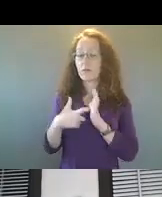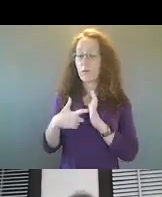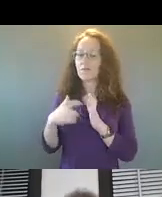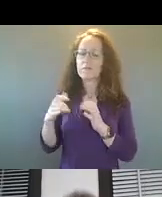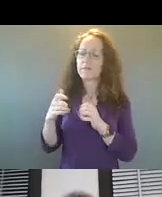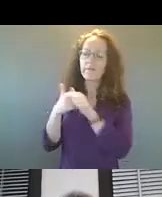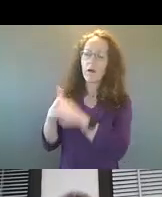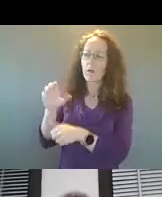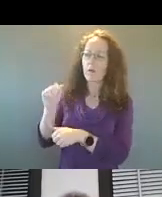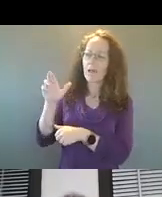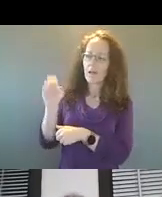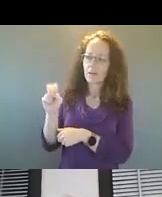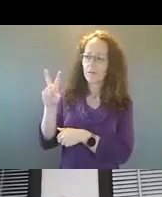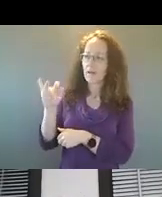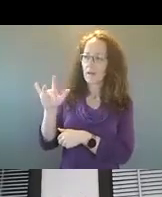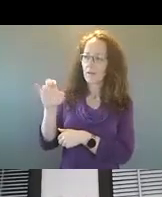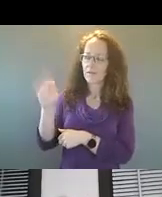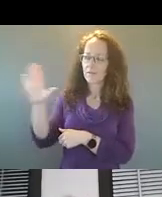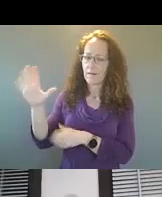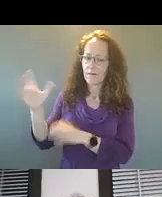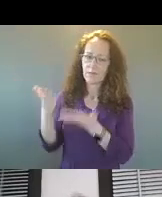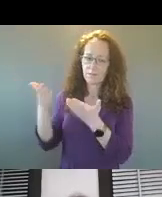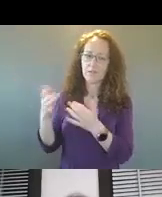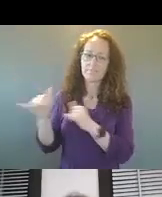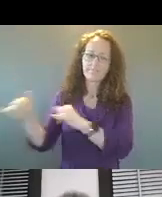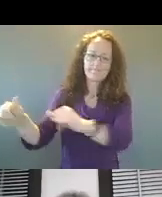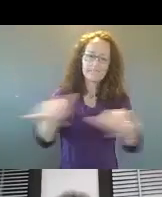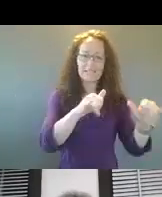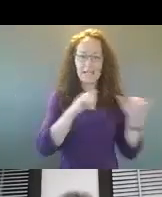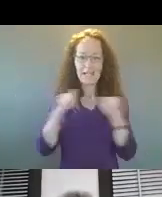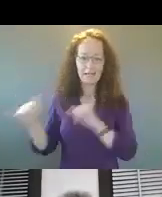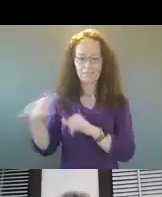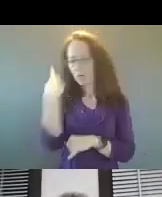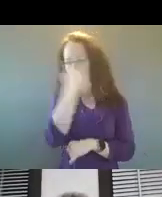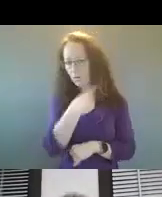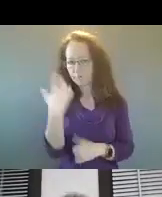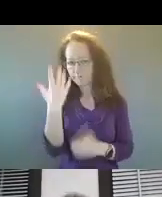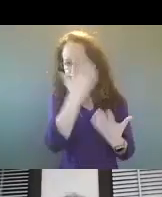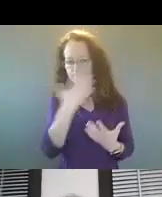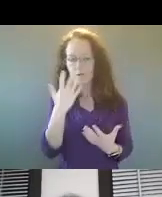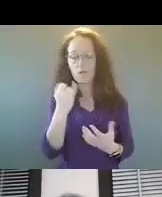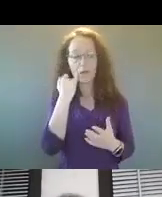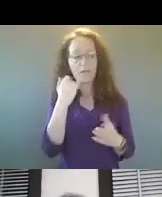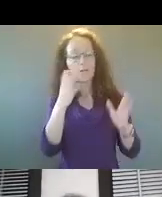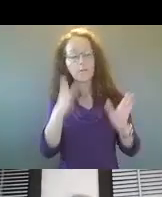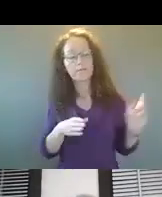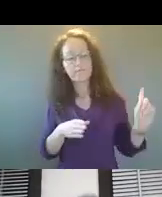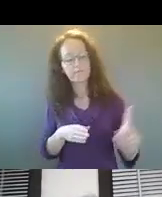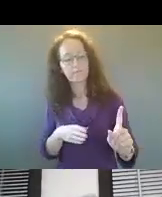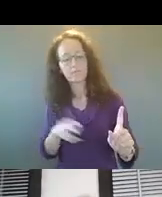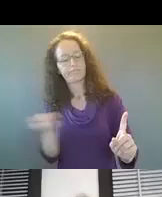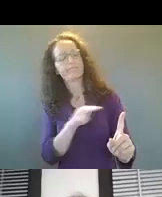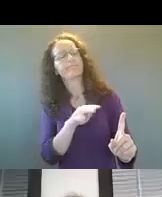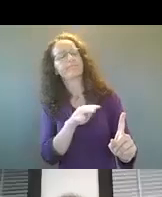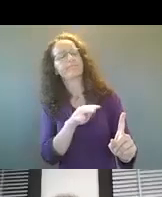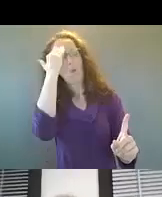have a consistent look for the interrupters so that when people see them in community, they're easily recognizable and they're easily tied back to the city's initiative of